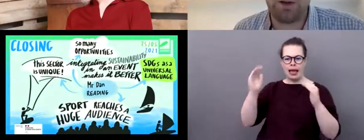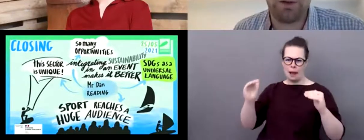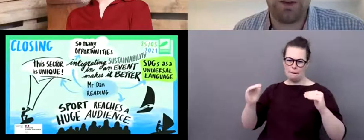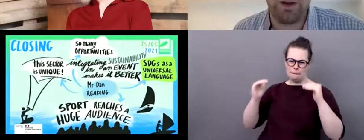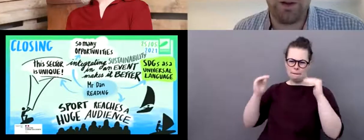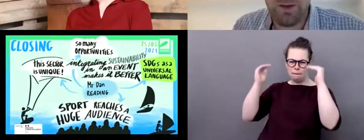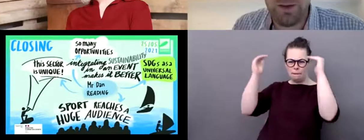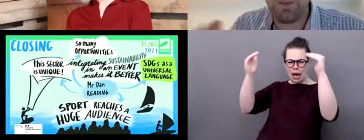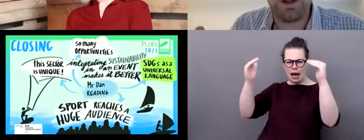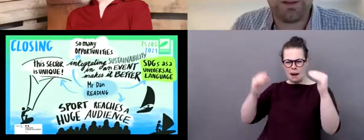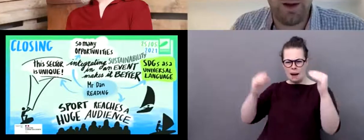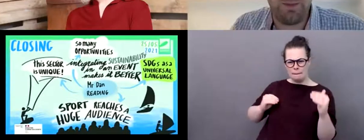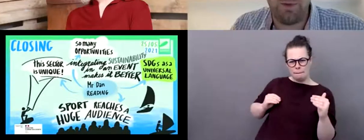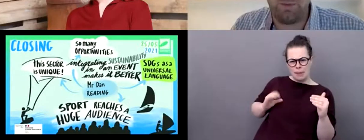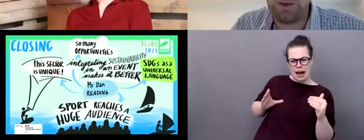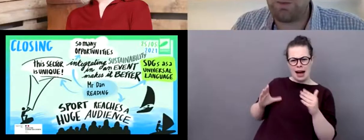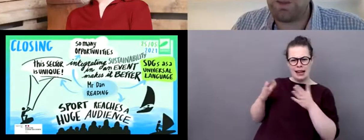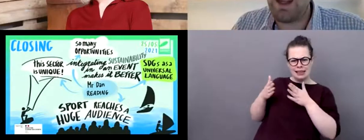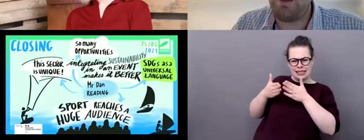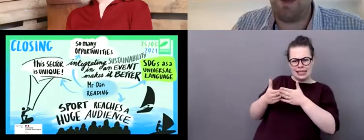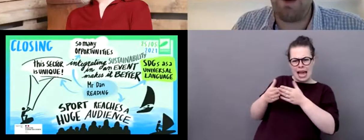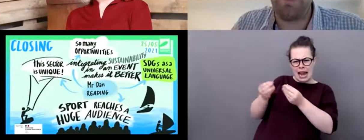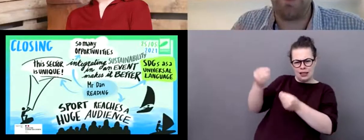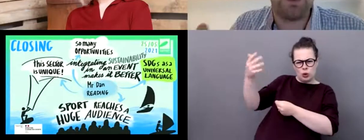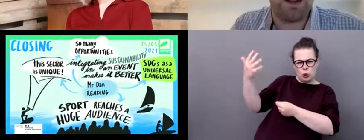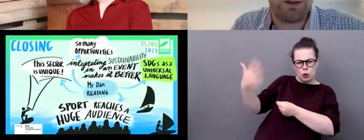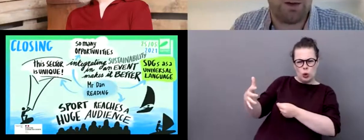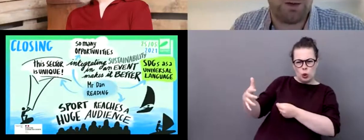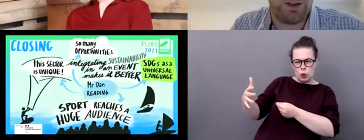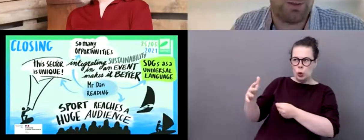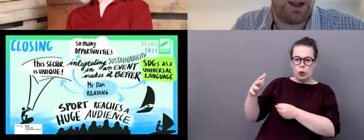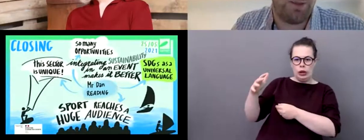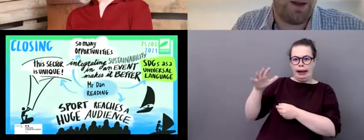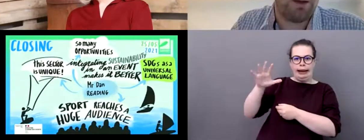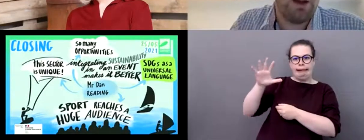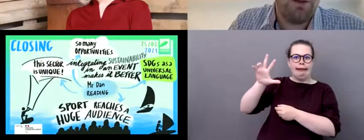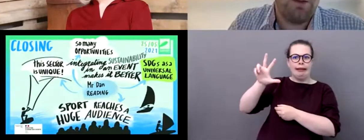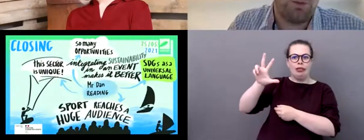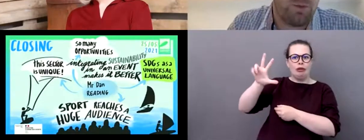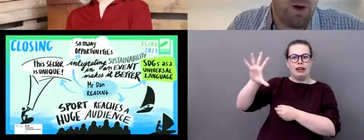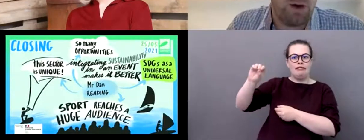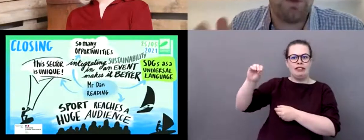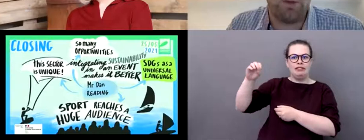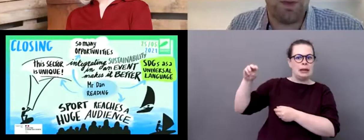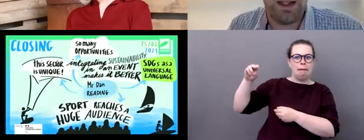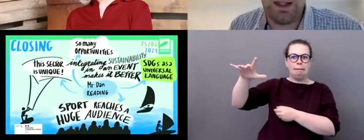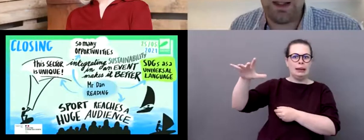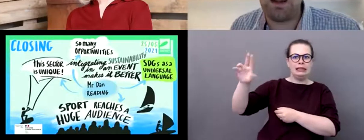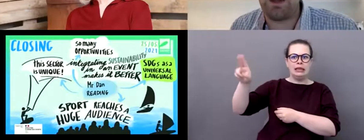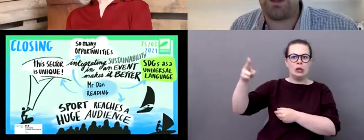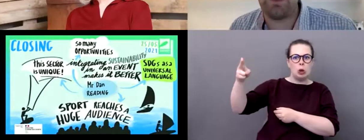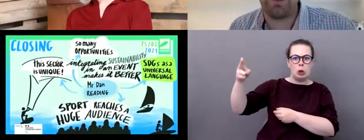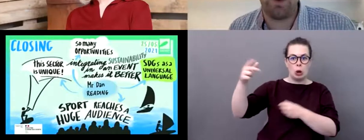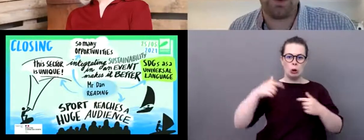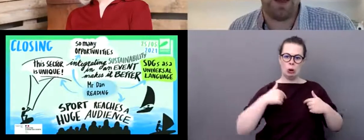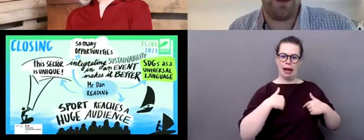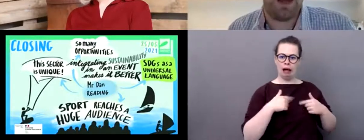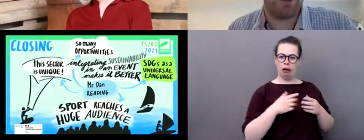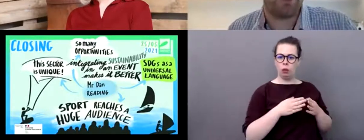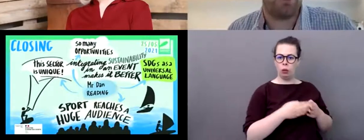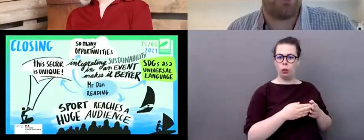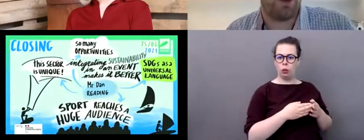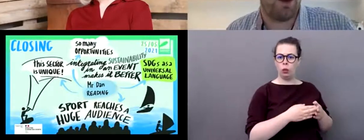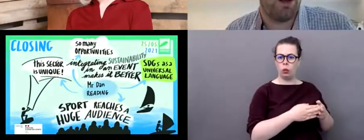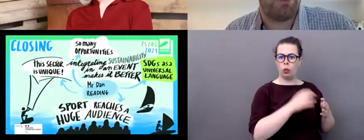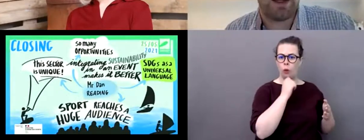that shows that, you know, that's one example. And we, we hear about applied technologies. We hear about formula one formula E and, and other sports about